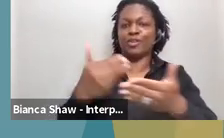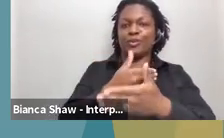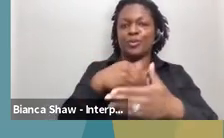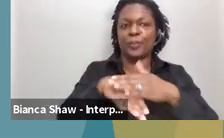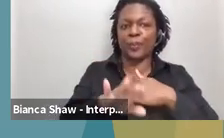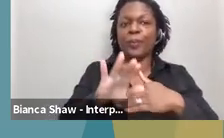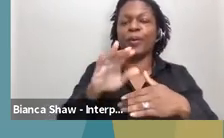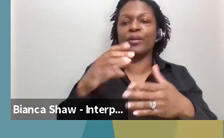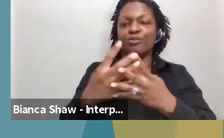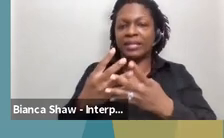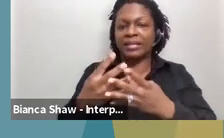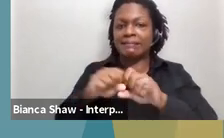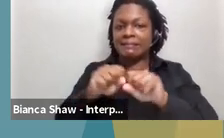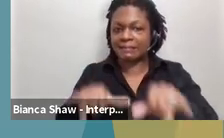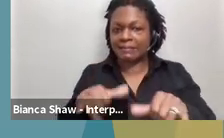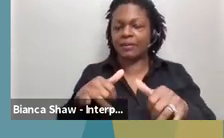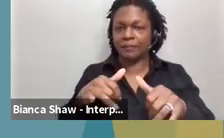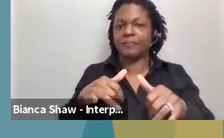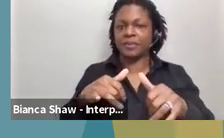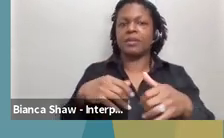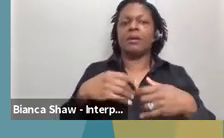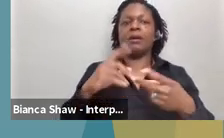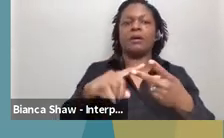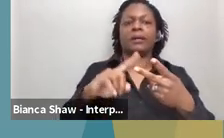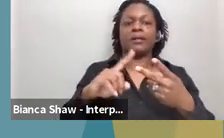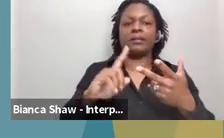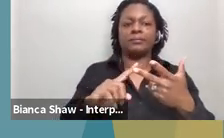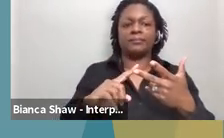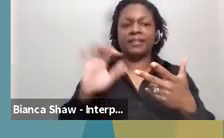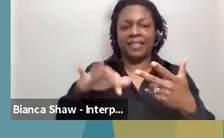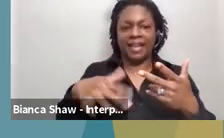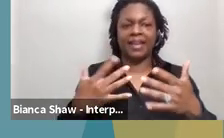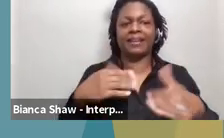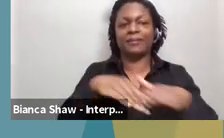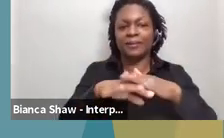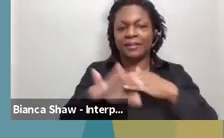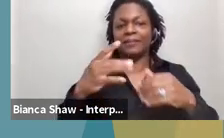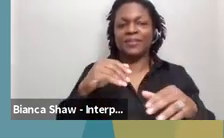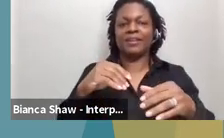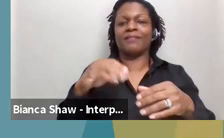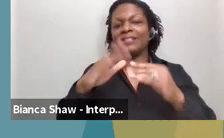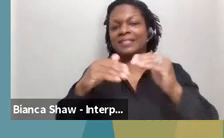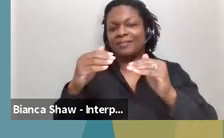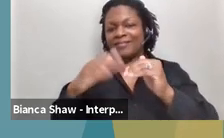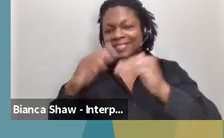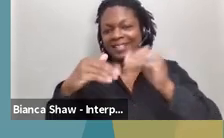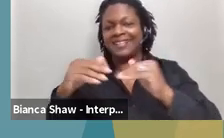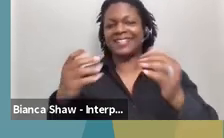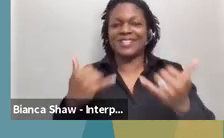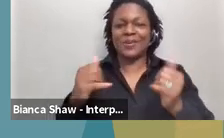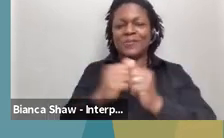using national recommendations. And I'm probably speaking way too fast for the interpreter. I apologize. I should know better.